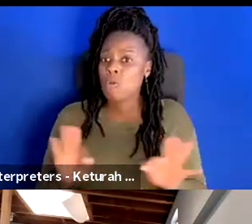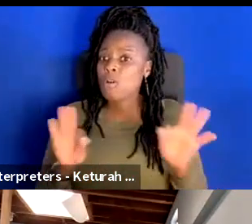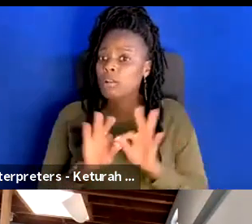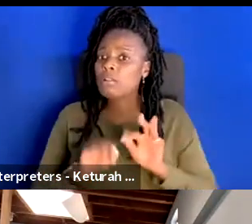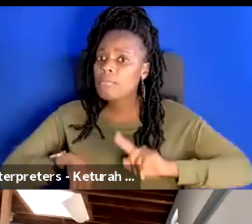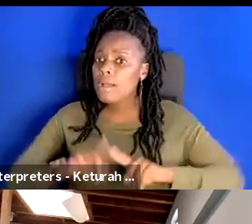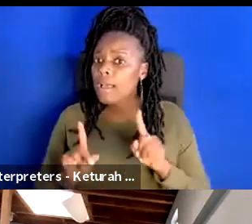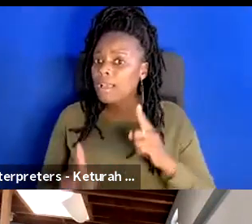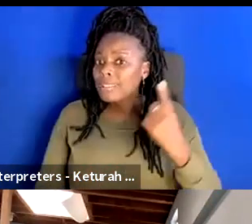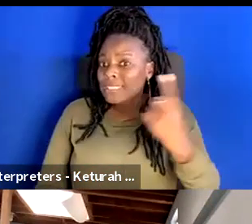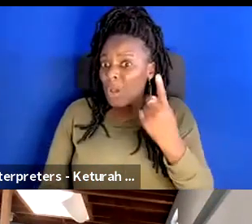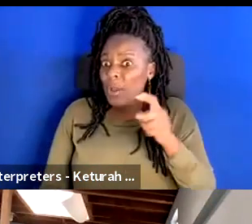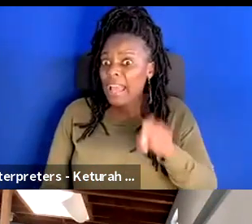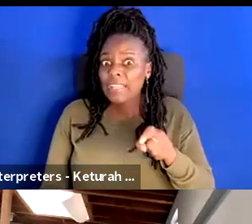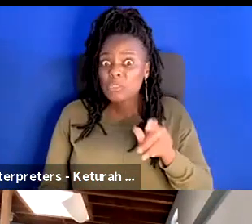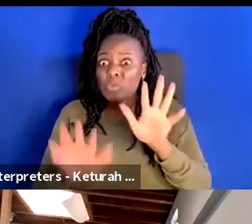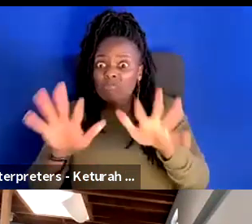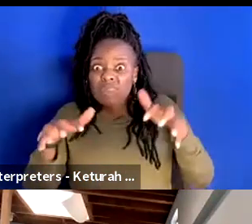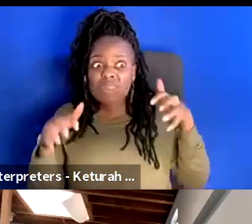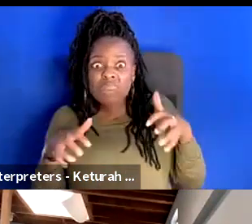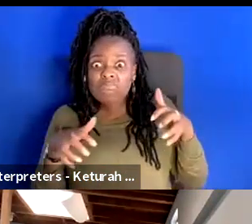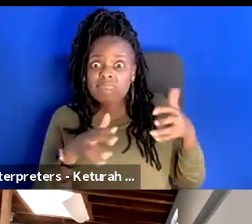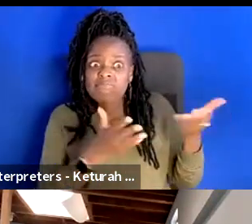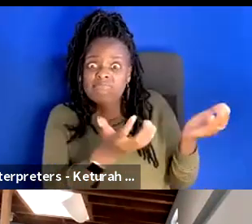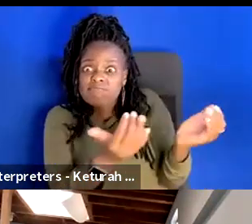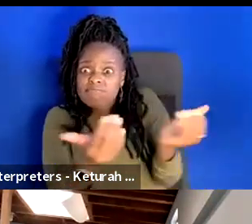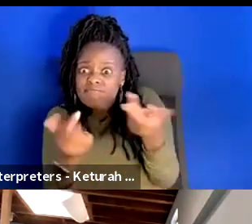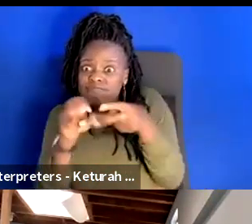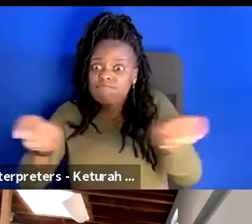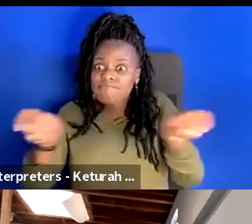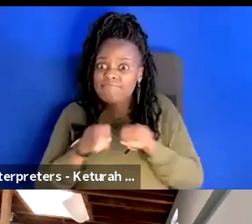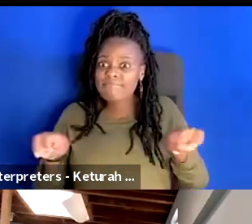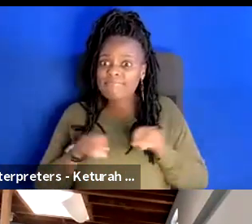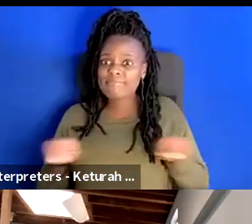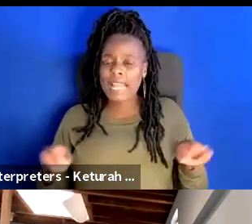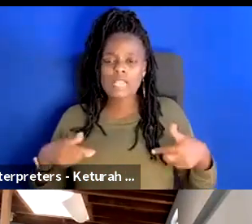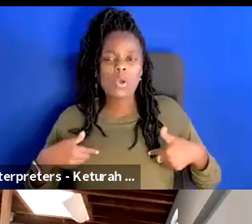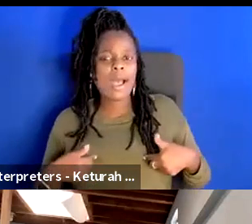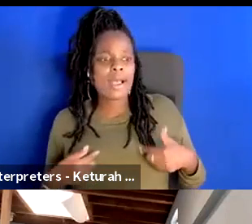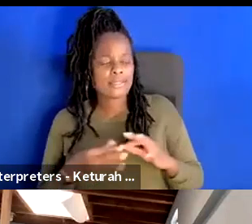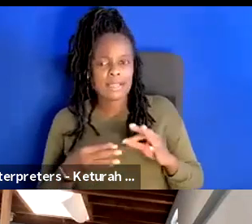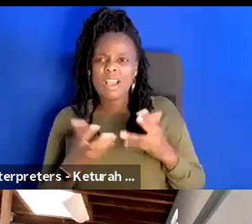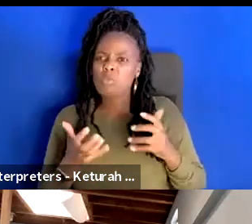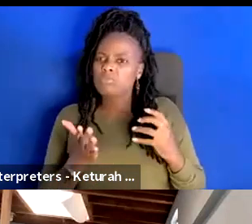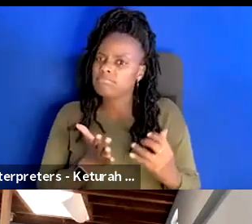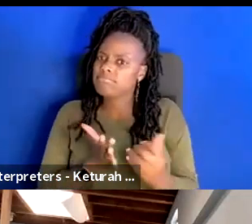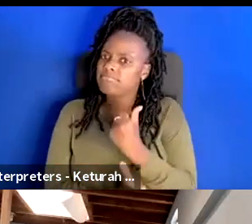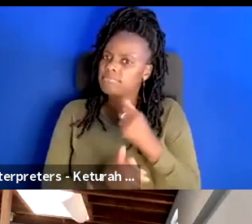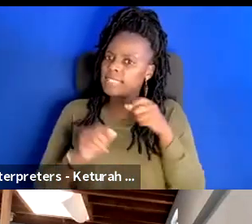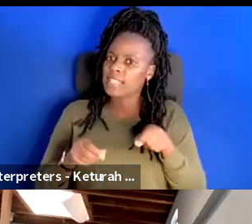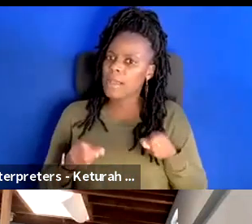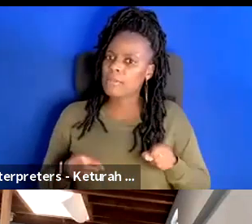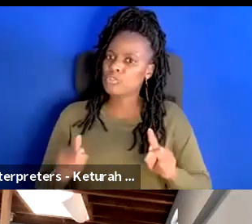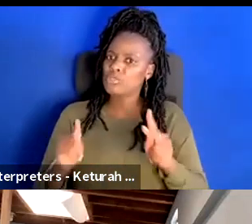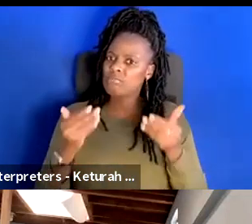somebody has to get the butts in the seats. So for me, I was like, let me really take this opportunity to get us